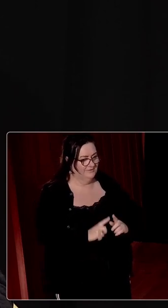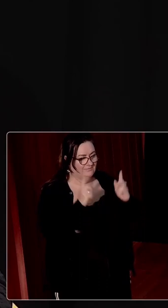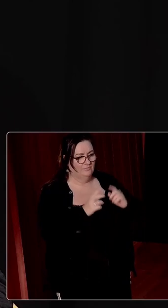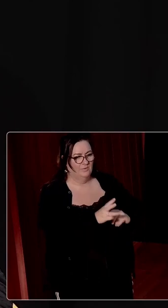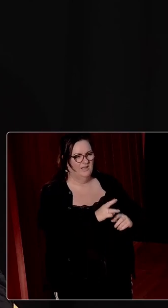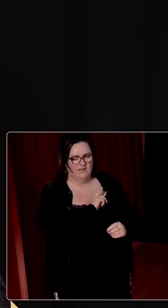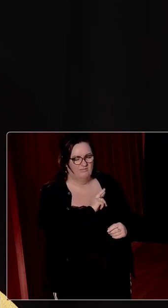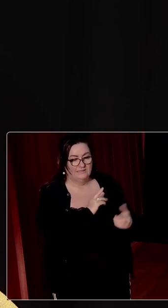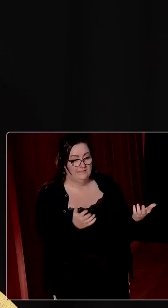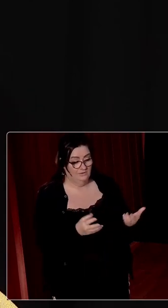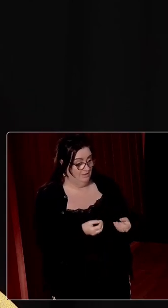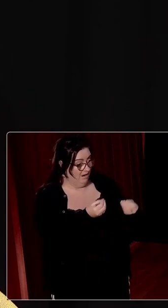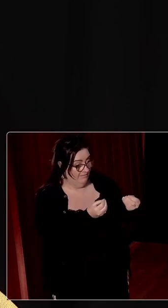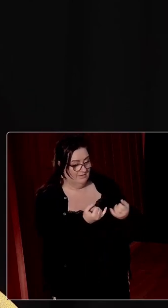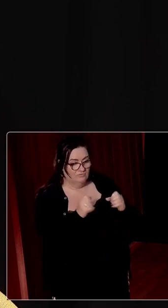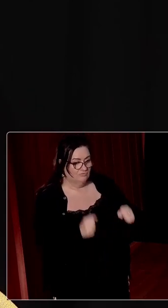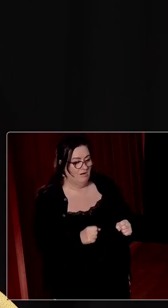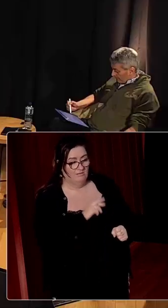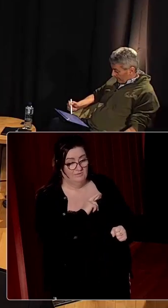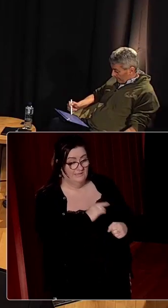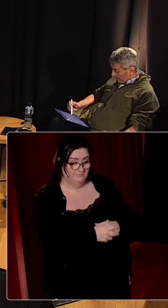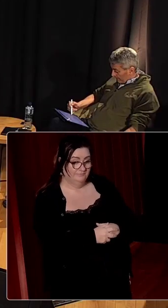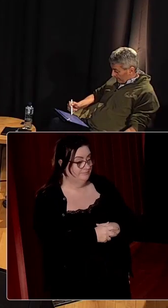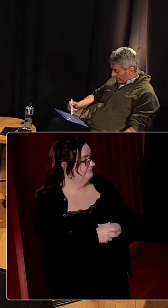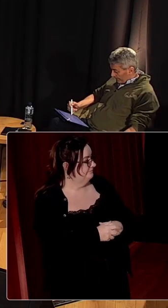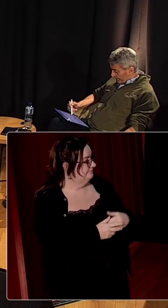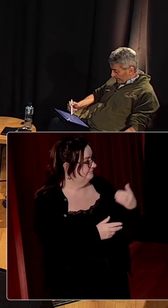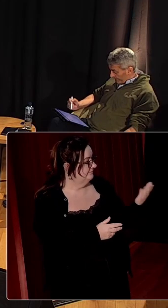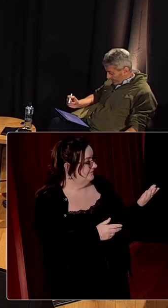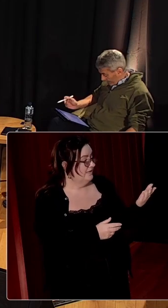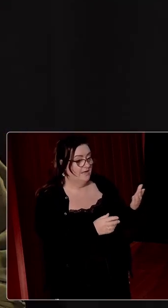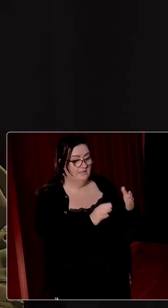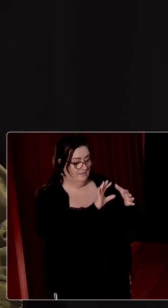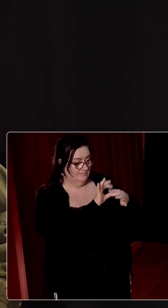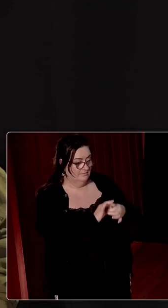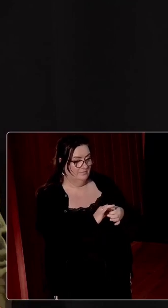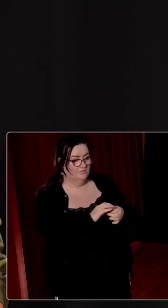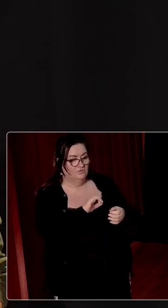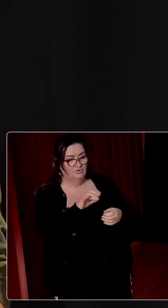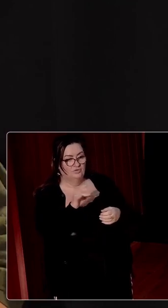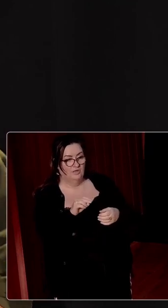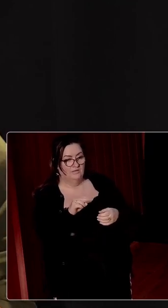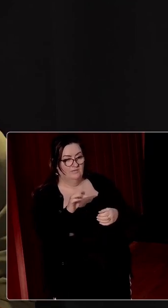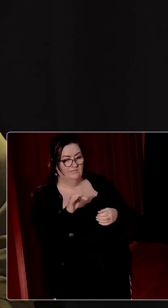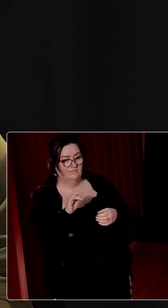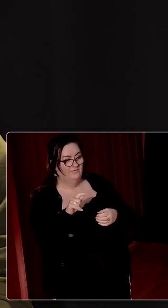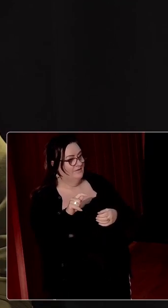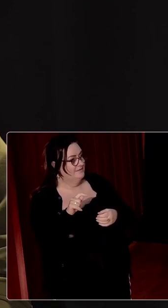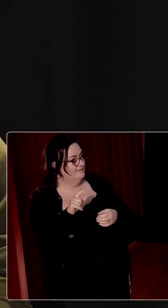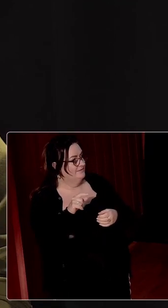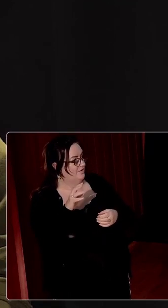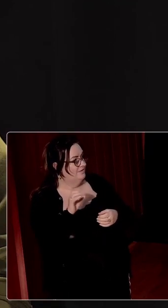approach being offered. Well, that sort of touches on a question John Fitzgerald has put in, which